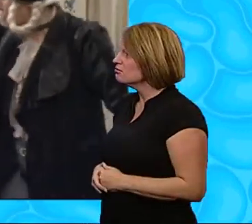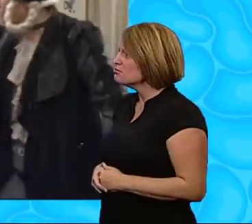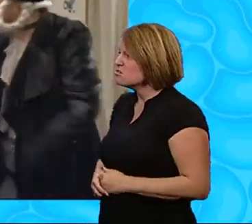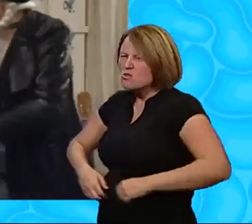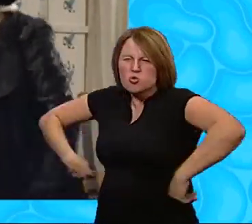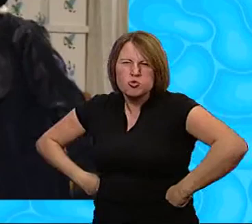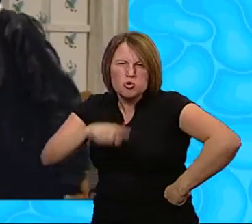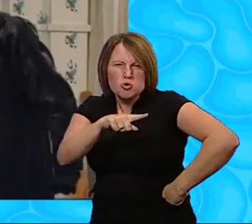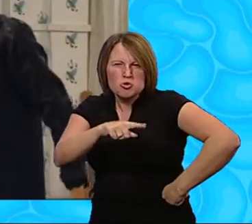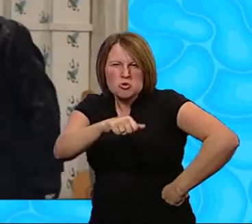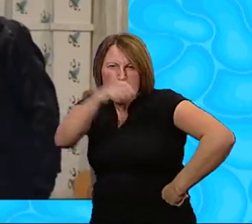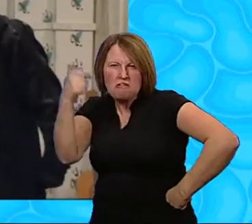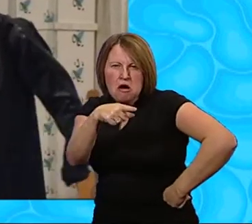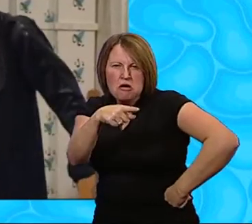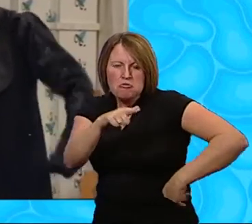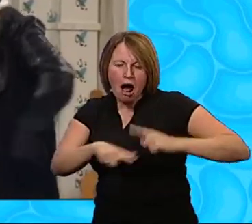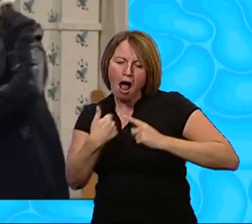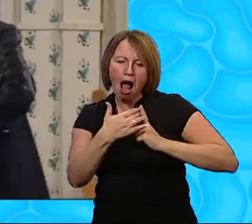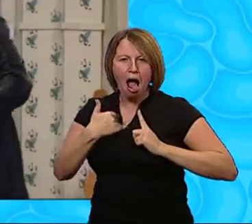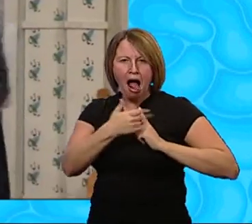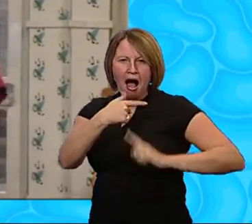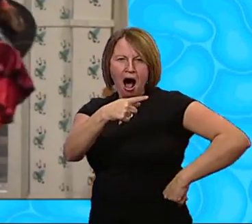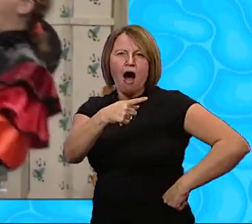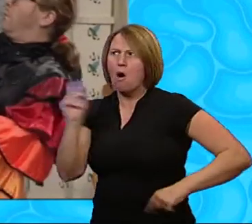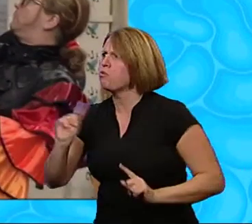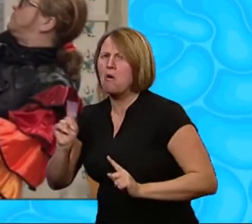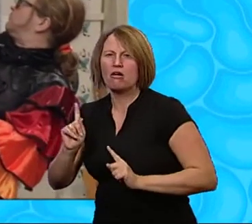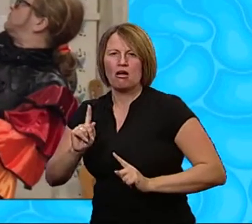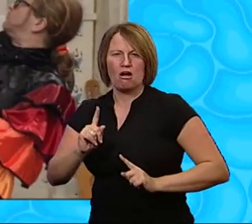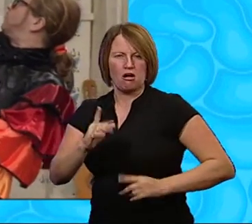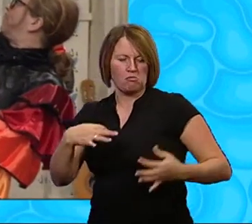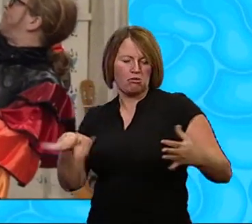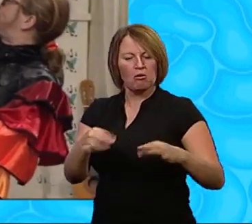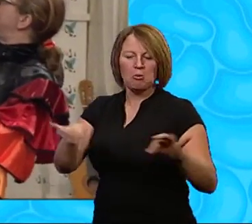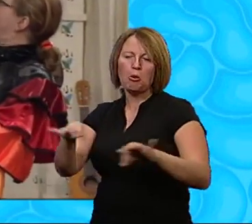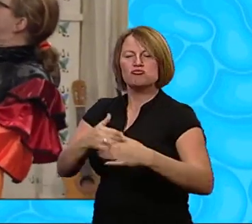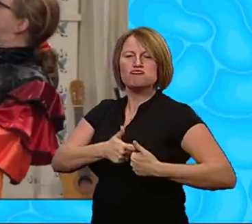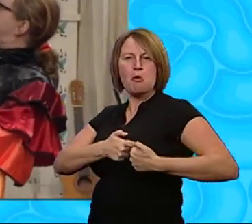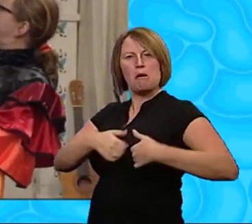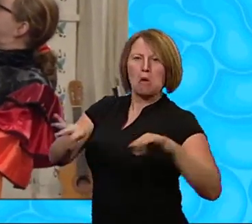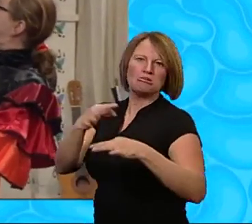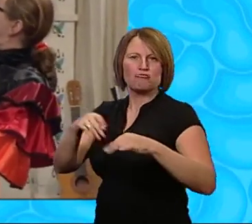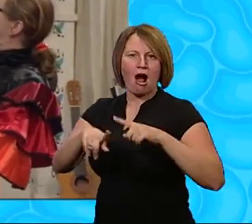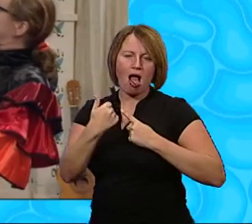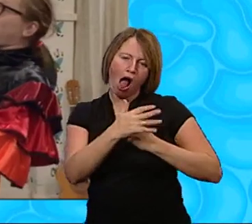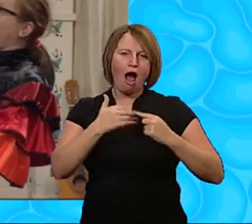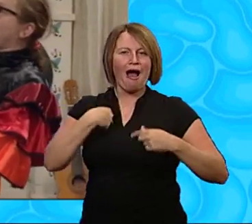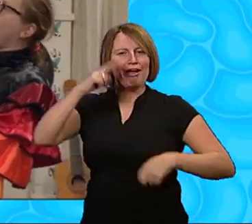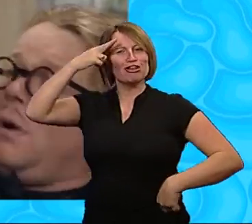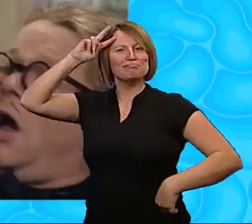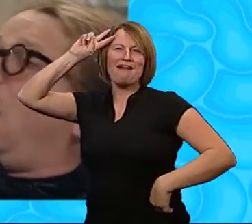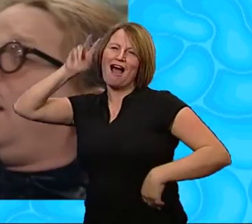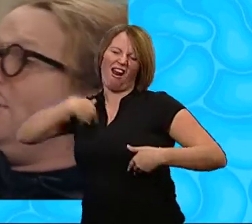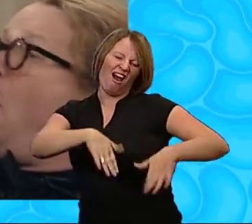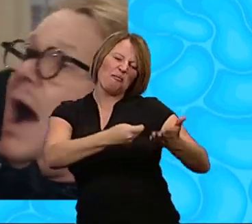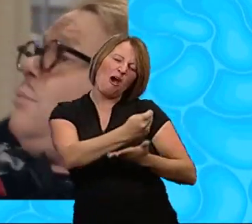You're just trying to butter me up, aren't you? What? Playing a romantic music to try and put me off my guard and let you off paying the rent,